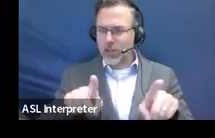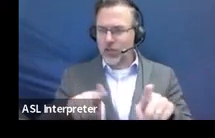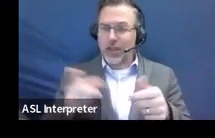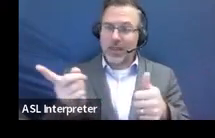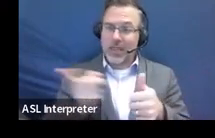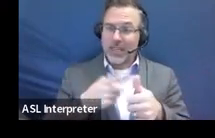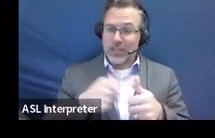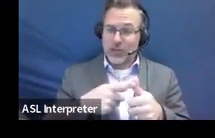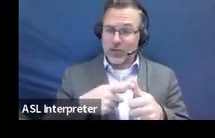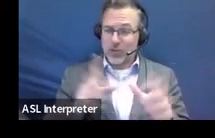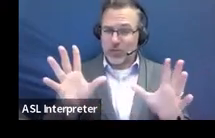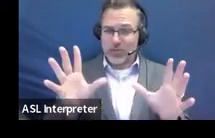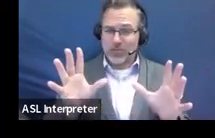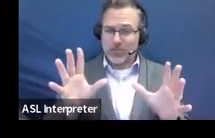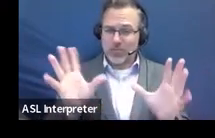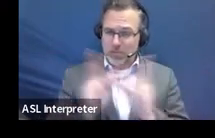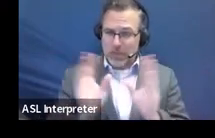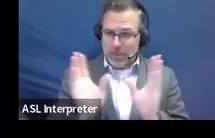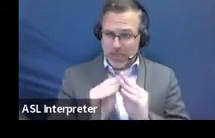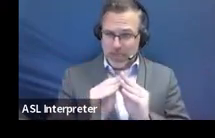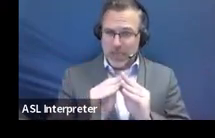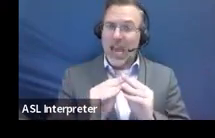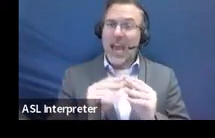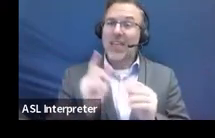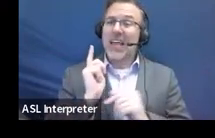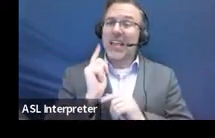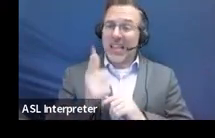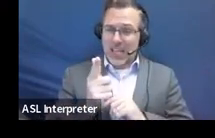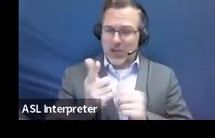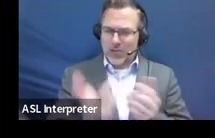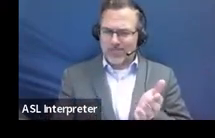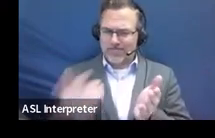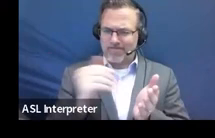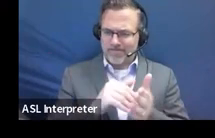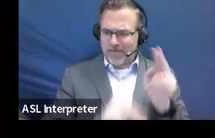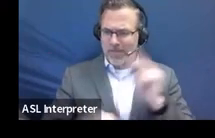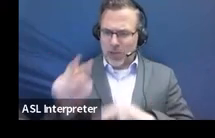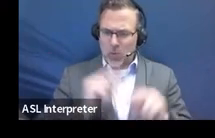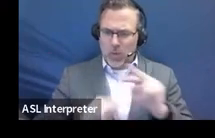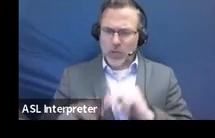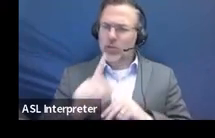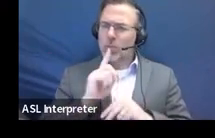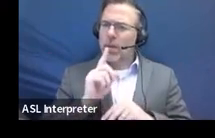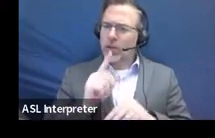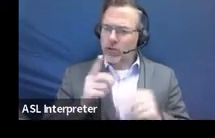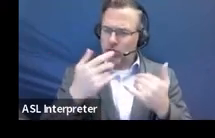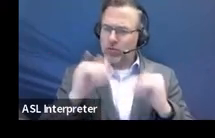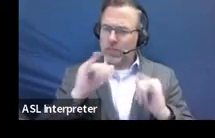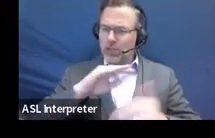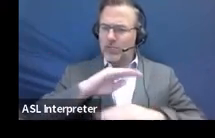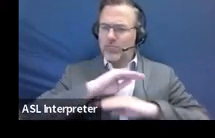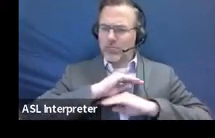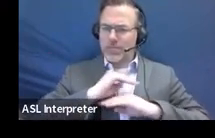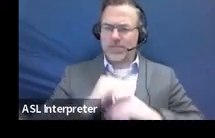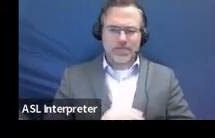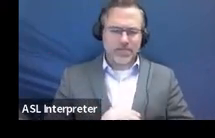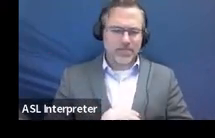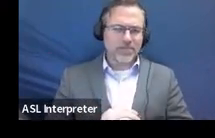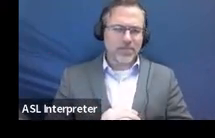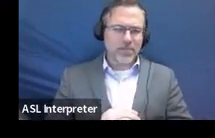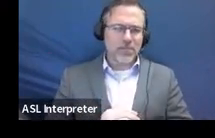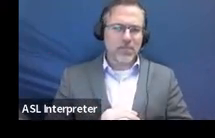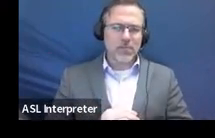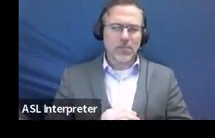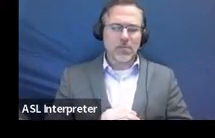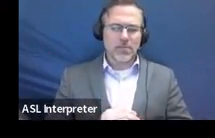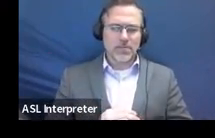those re-evaluation meetings as well to make sure the eligibility is still appropriate. Um, so when